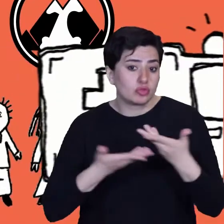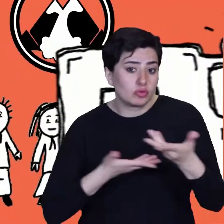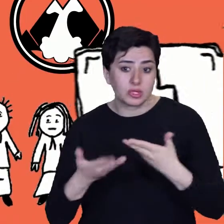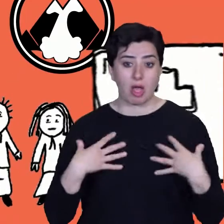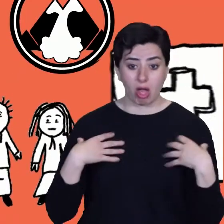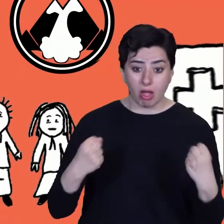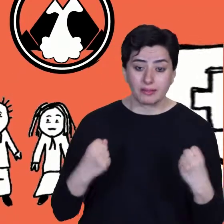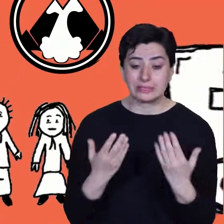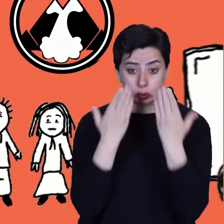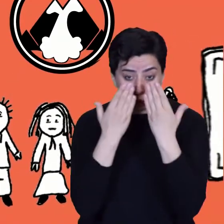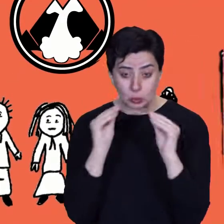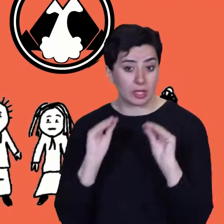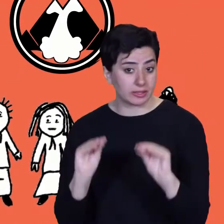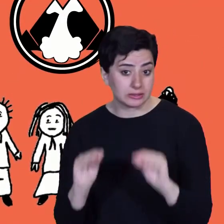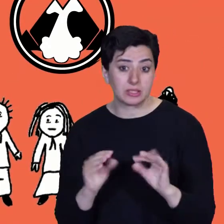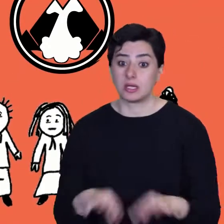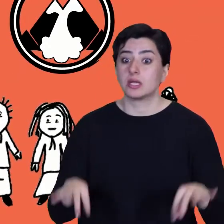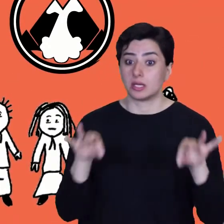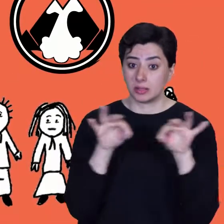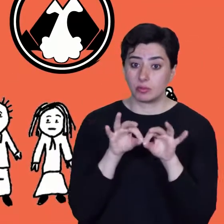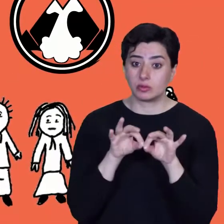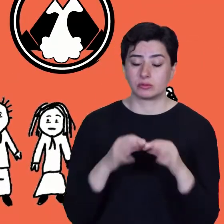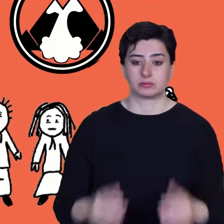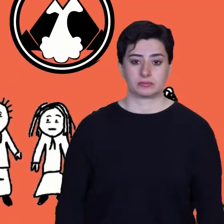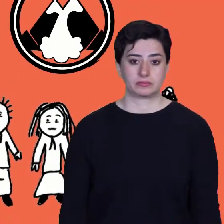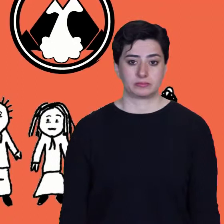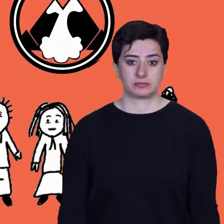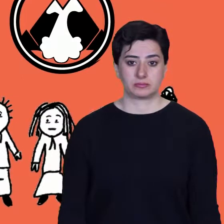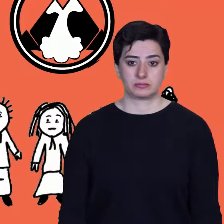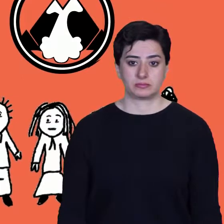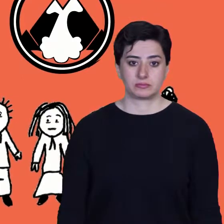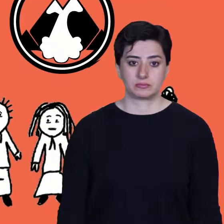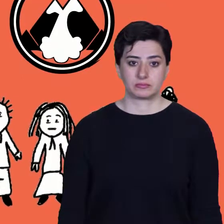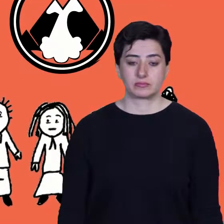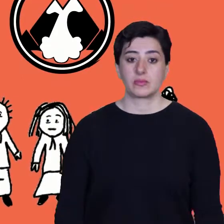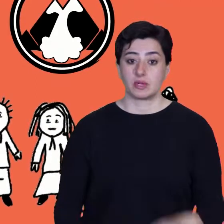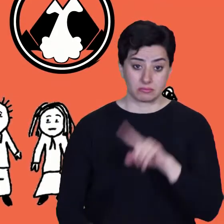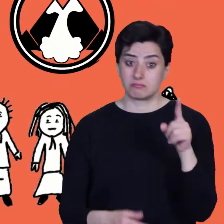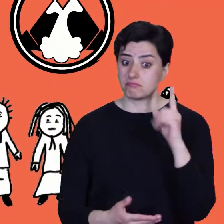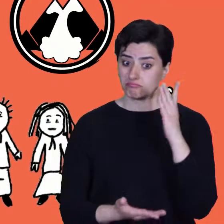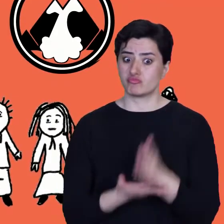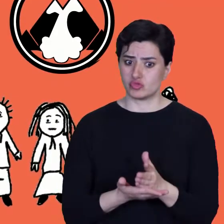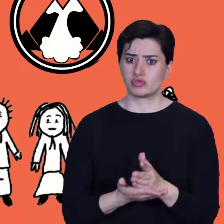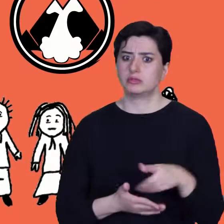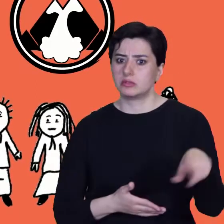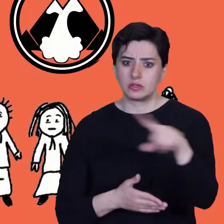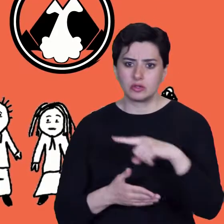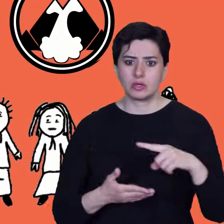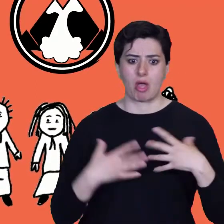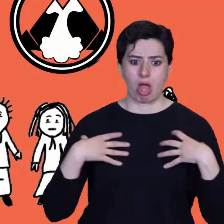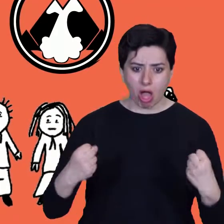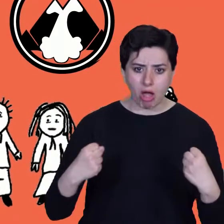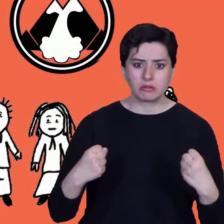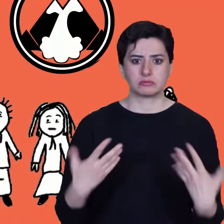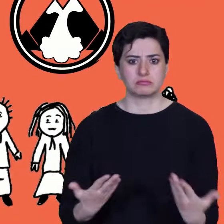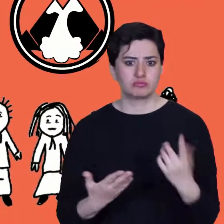health and education as an important part of resilience. Making sure that people in your community are healthy